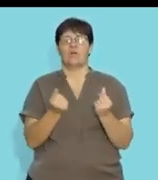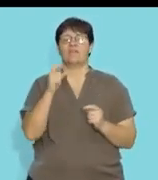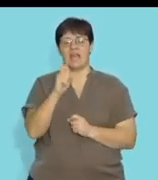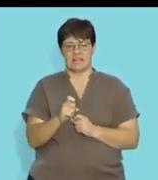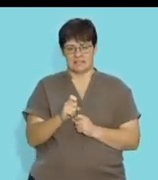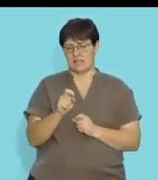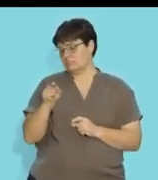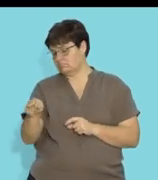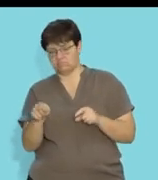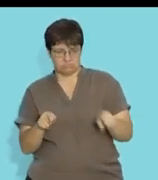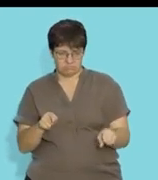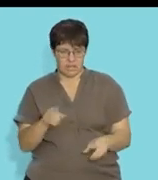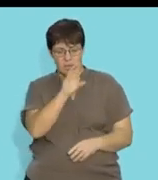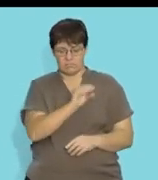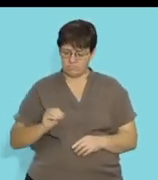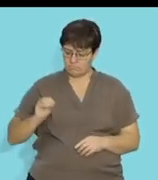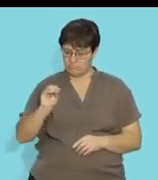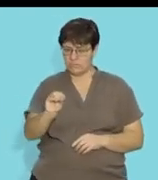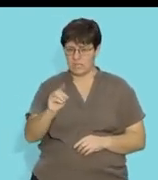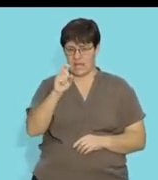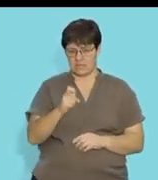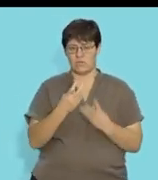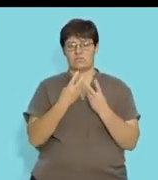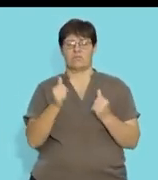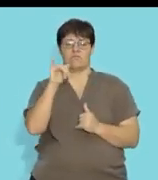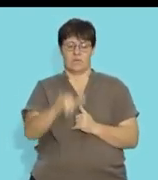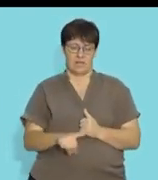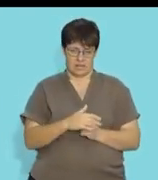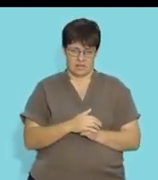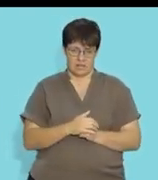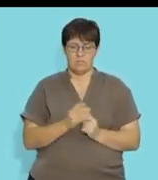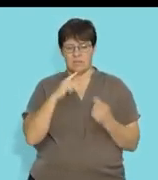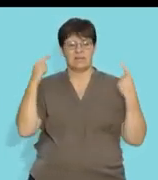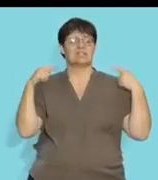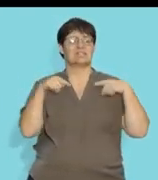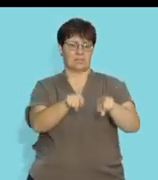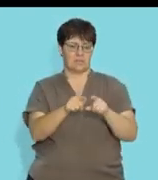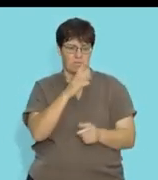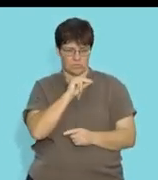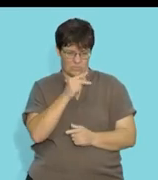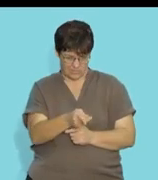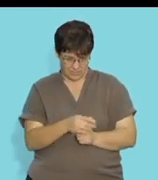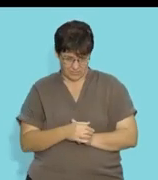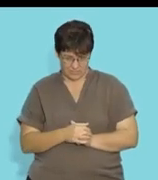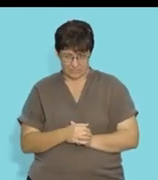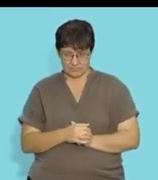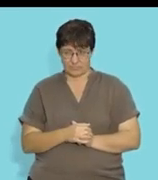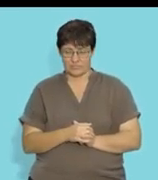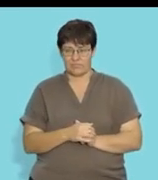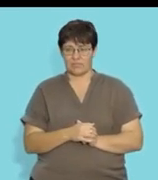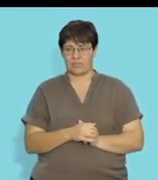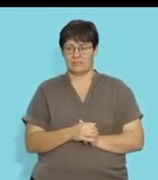x, take one of them, substitute the x and solve for the y. That's the simultaneous I'm talking about, right?